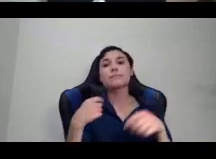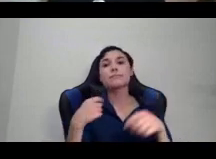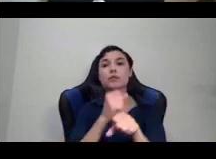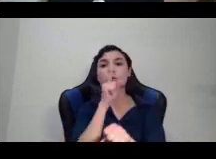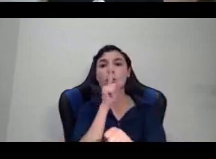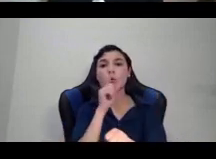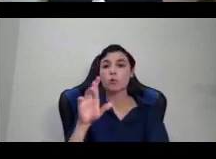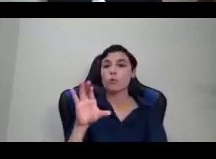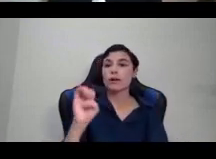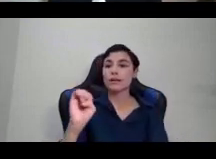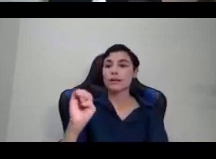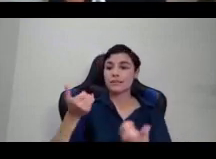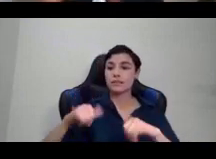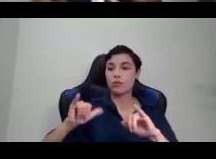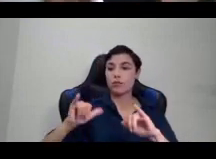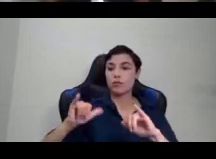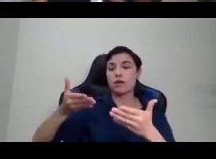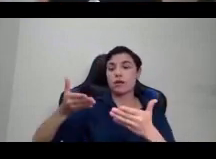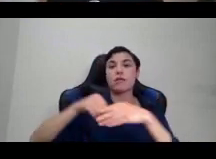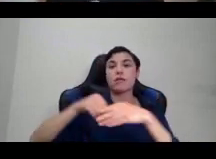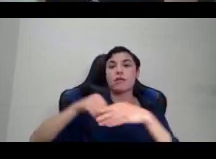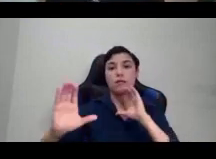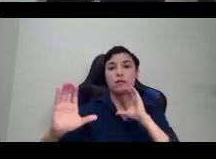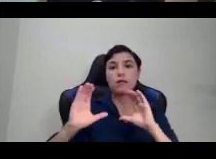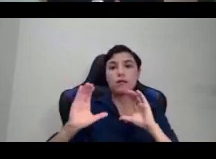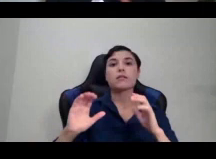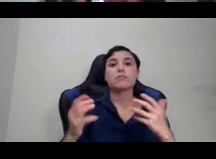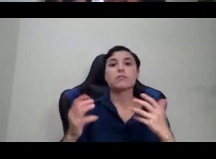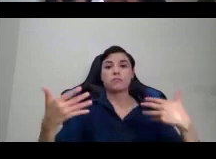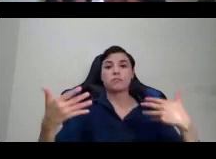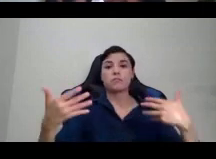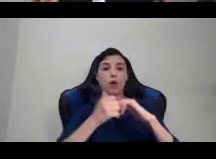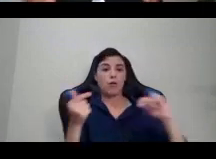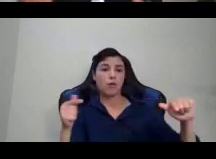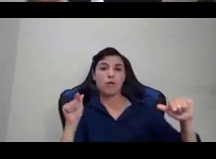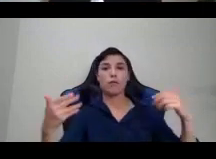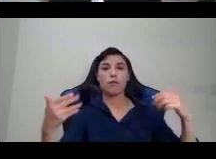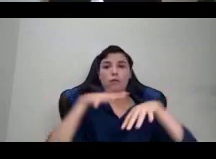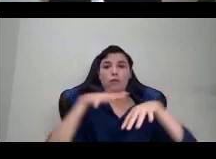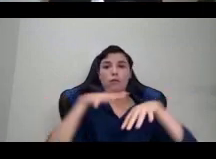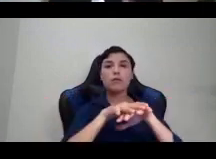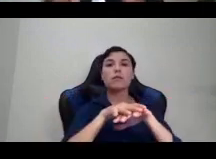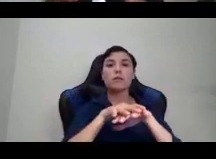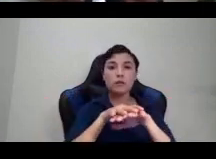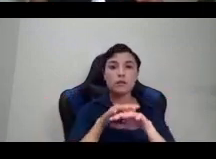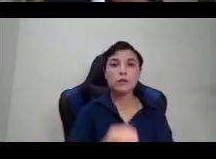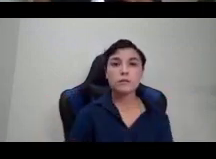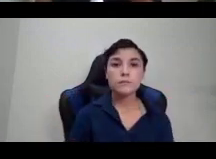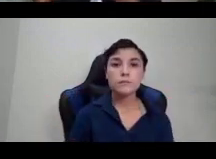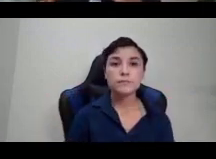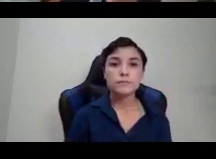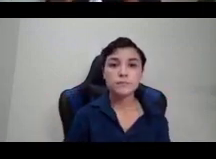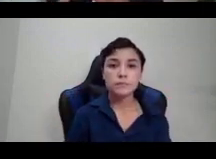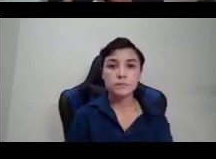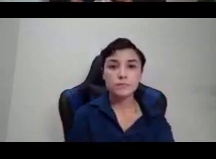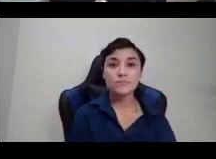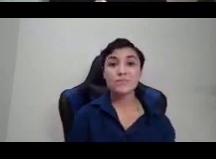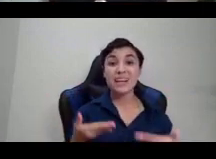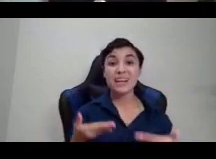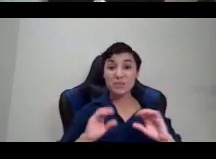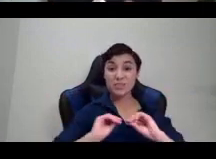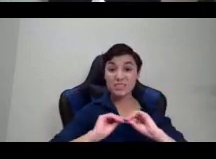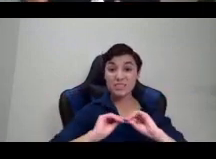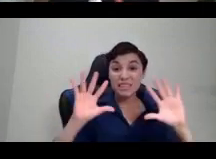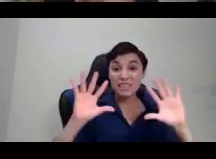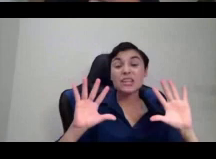It allows a clear and a nuanced analysis of domination and exploitation. And we get to find out where the